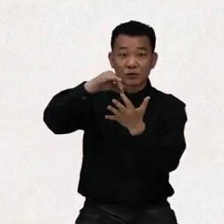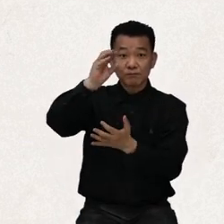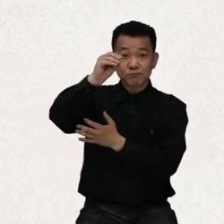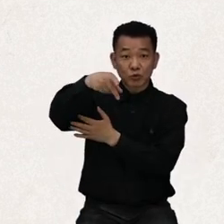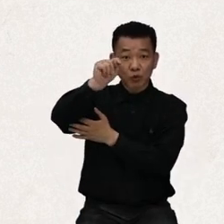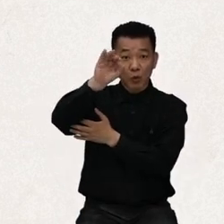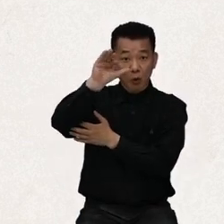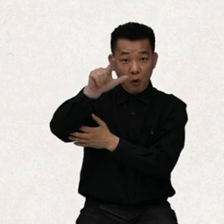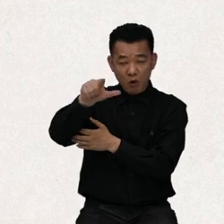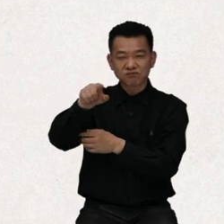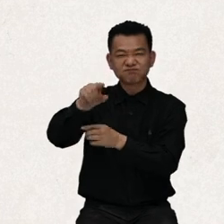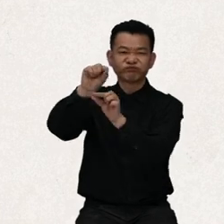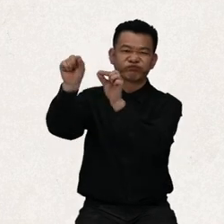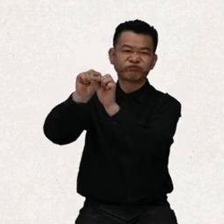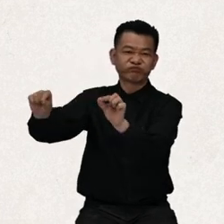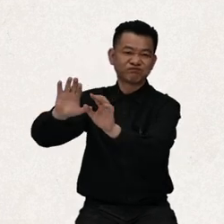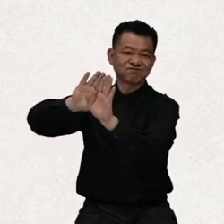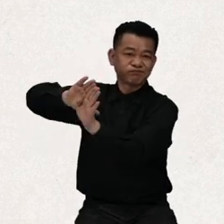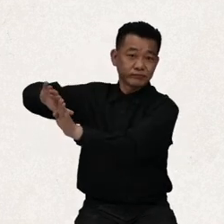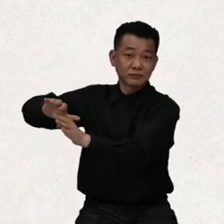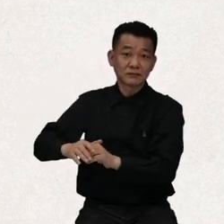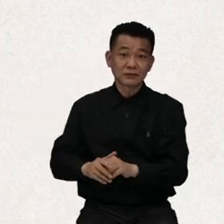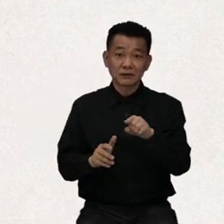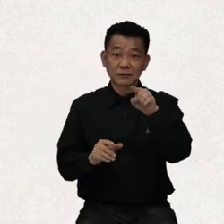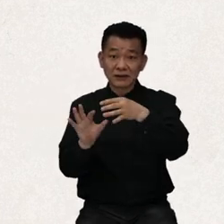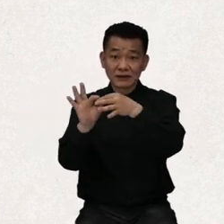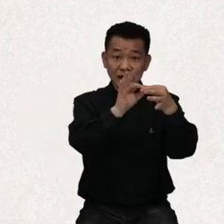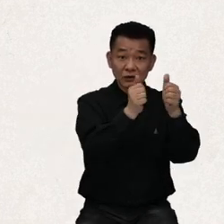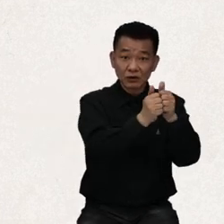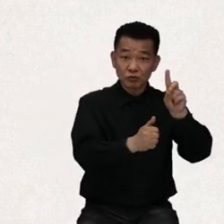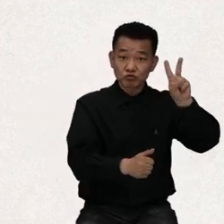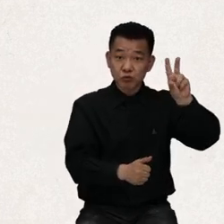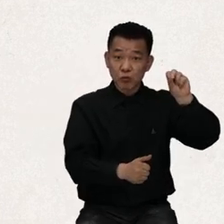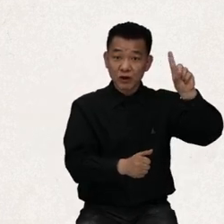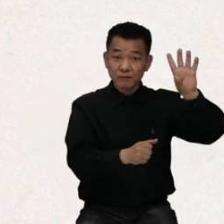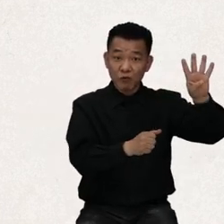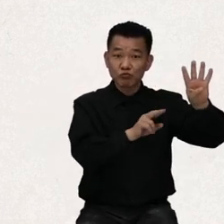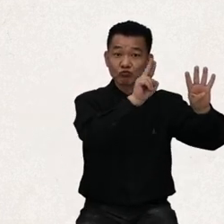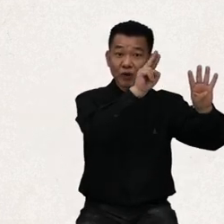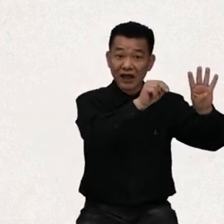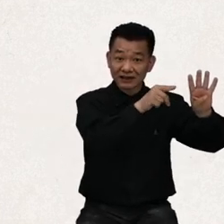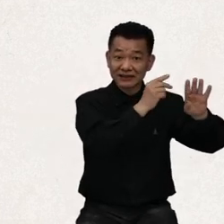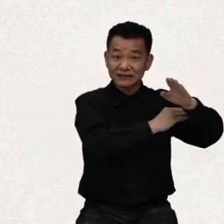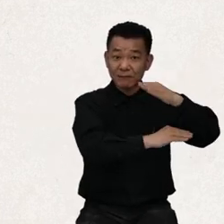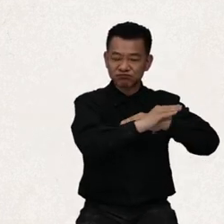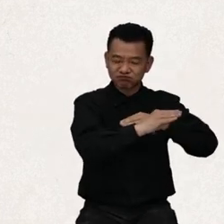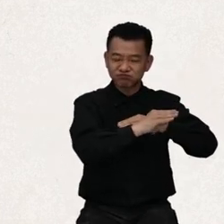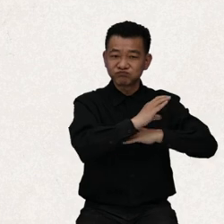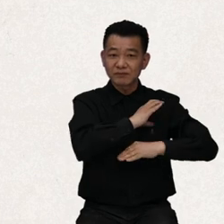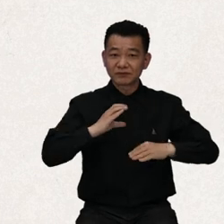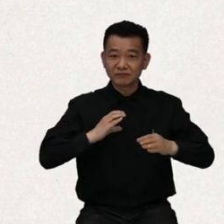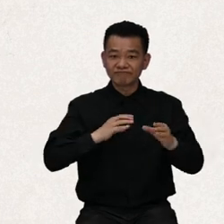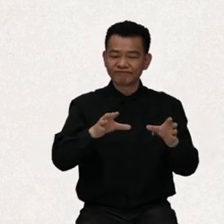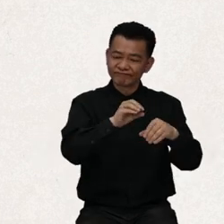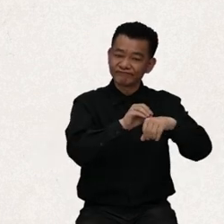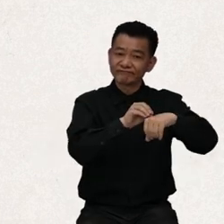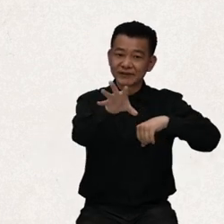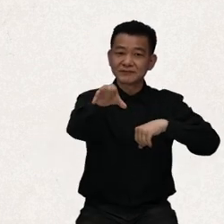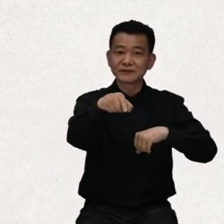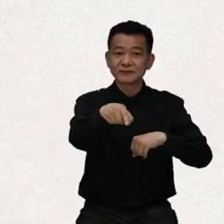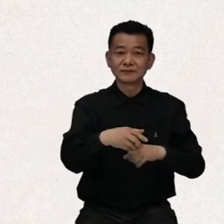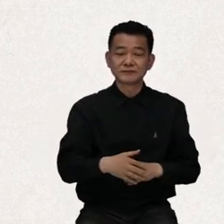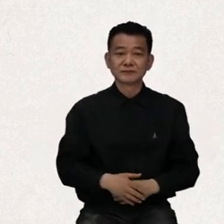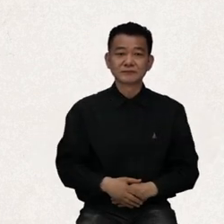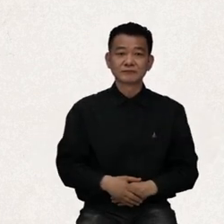were reserved. In relation, Korea was recommended by the UN Committee on the Rights of Persons with Disabilities